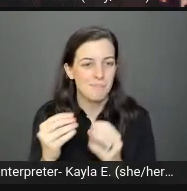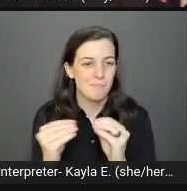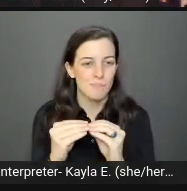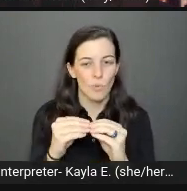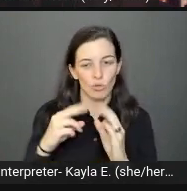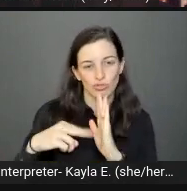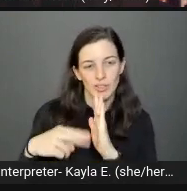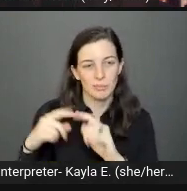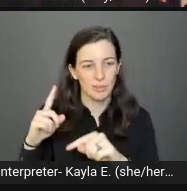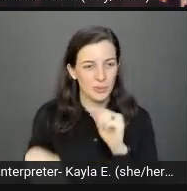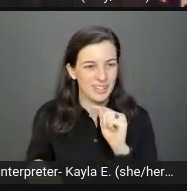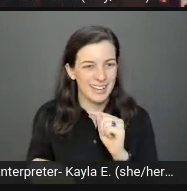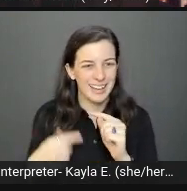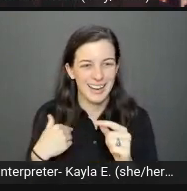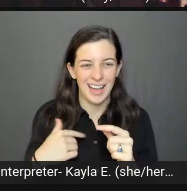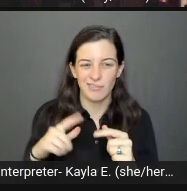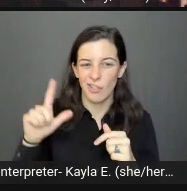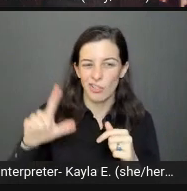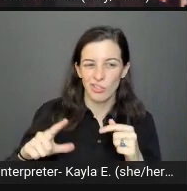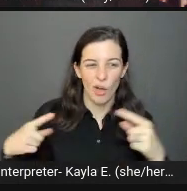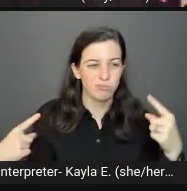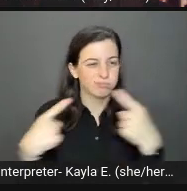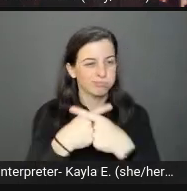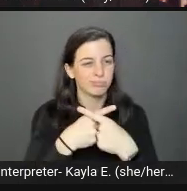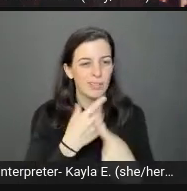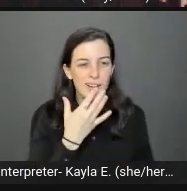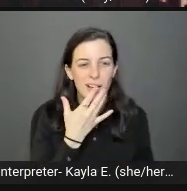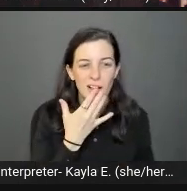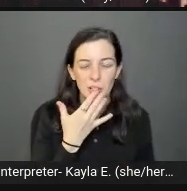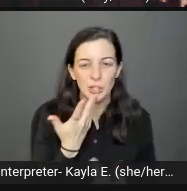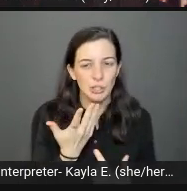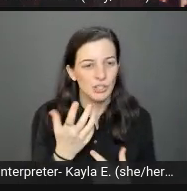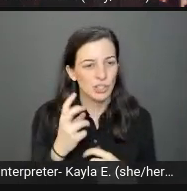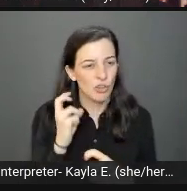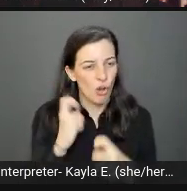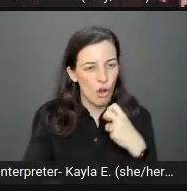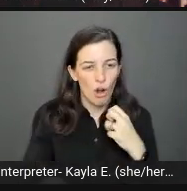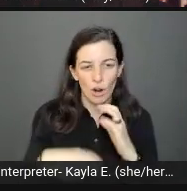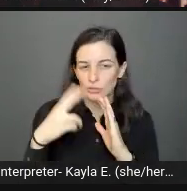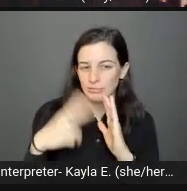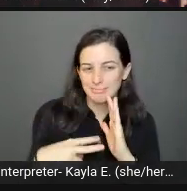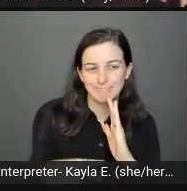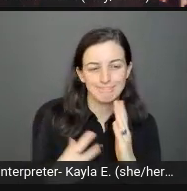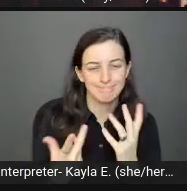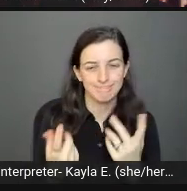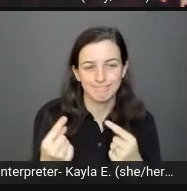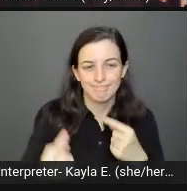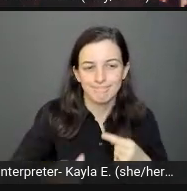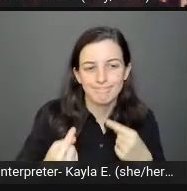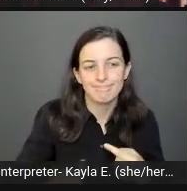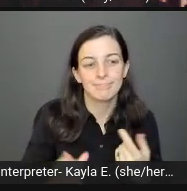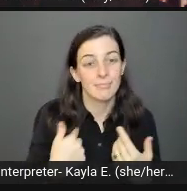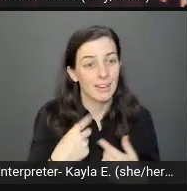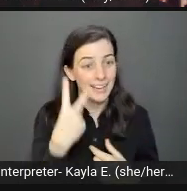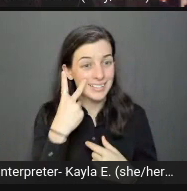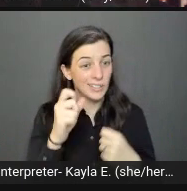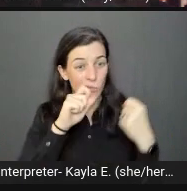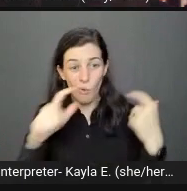font and a low contrast color combination that makes it difficult to read. And I still see this all the time.